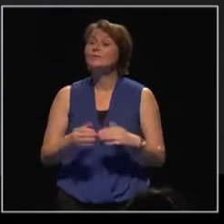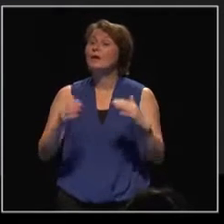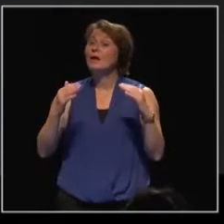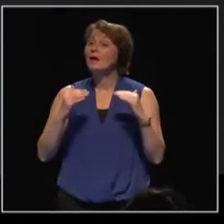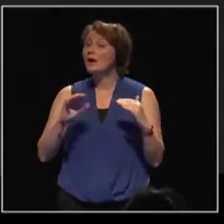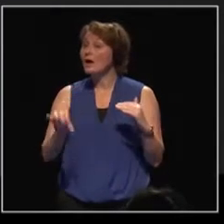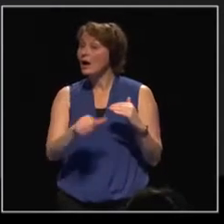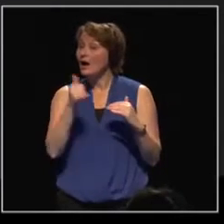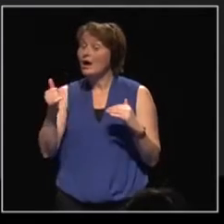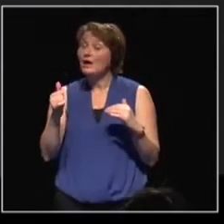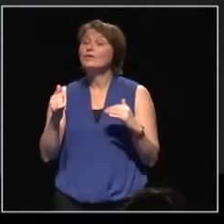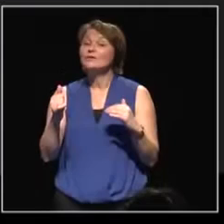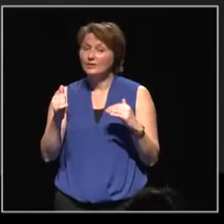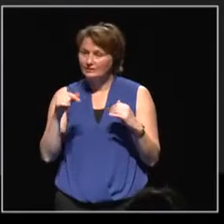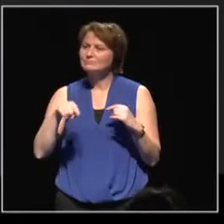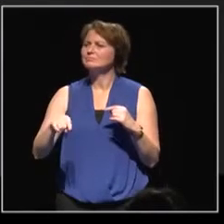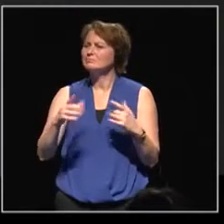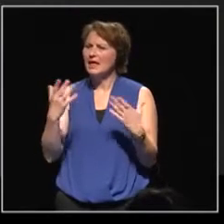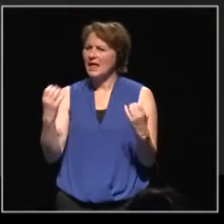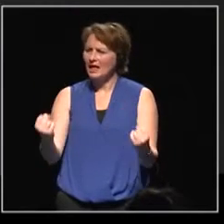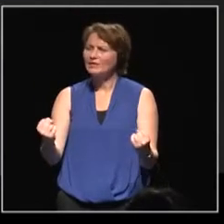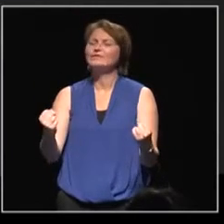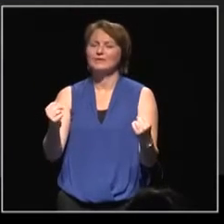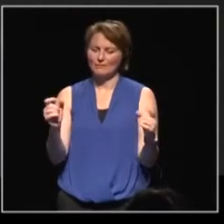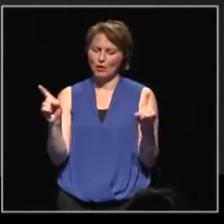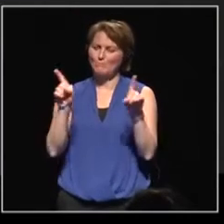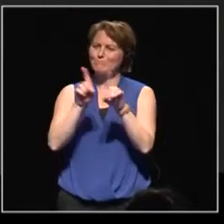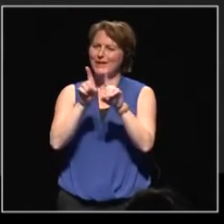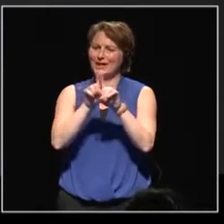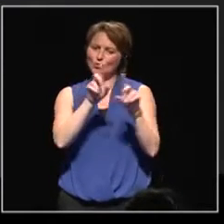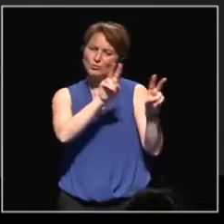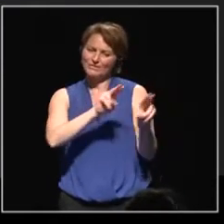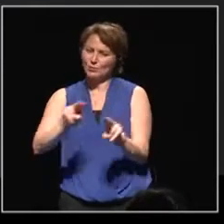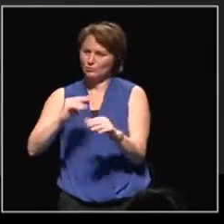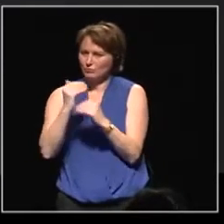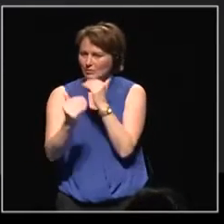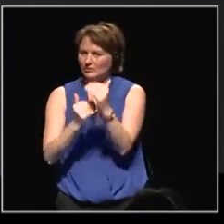mechanism we use is the peer review process, which I'm going to concentrate on a little bit more now.